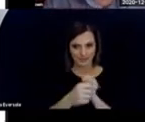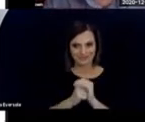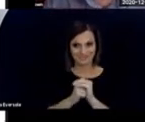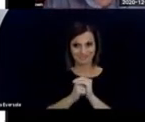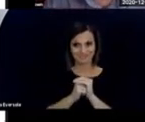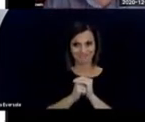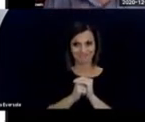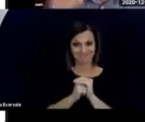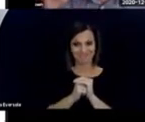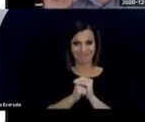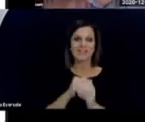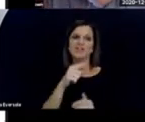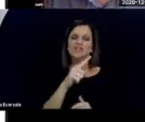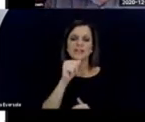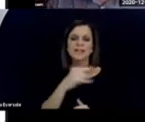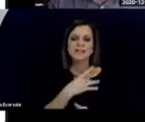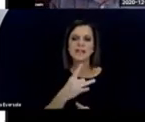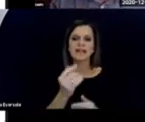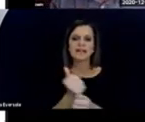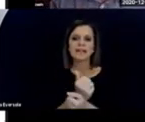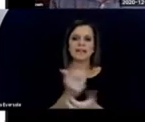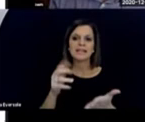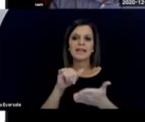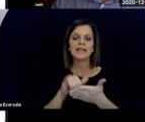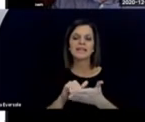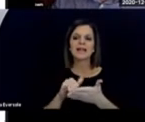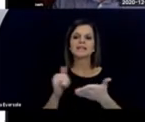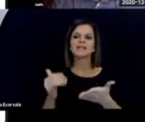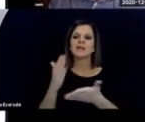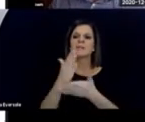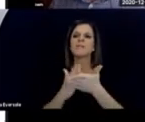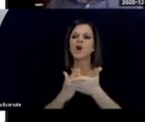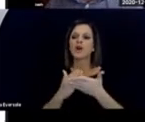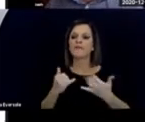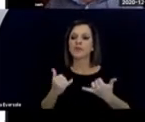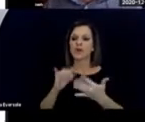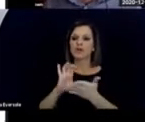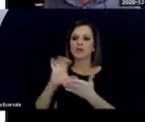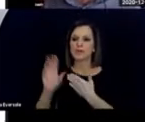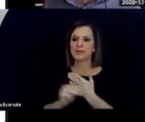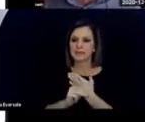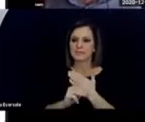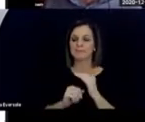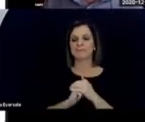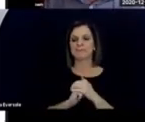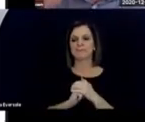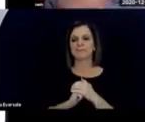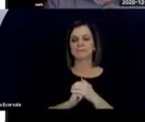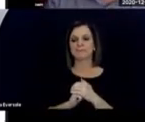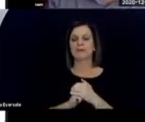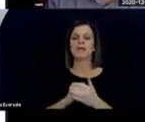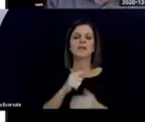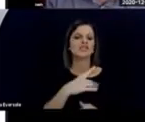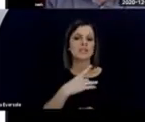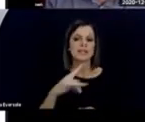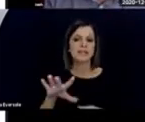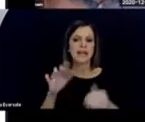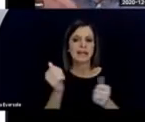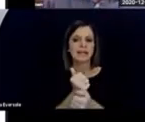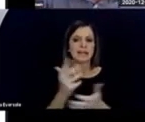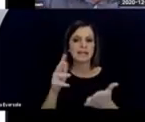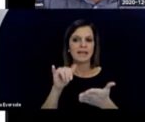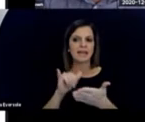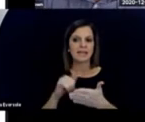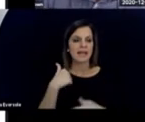to do with her. She doesn't like anything that's a part of the current curriculum. She doesn't like anything